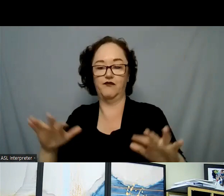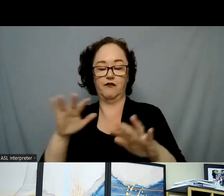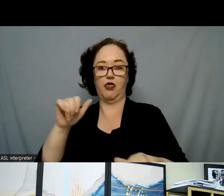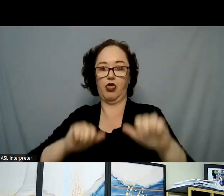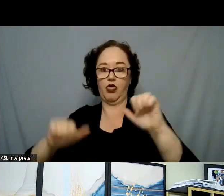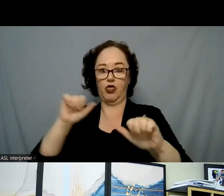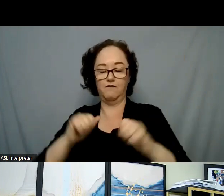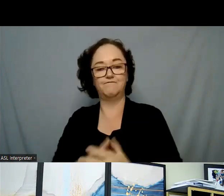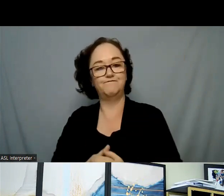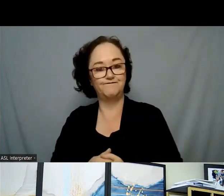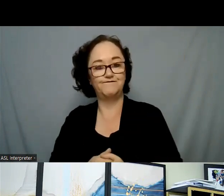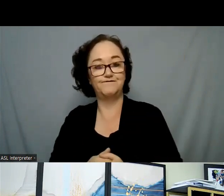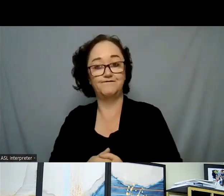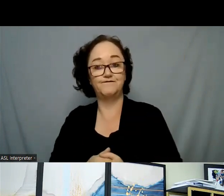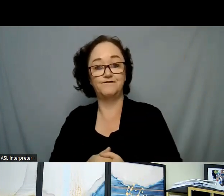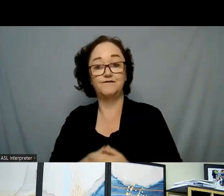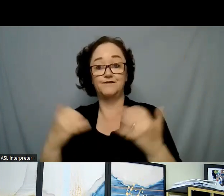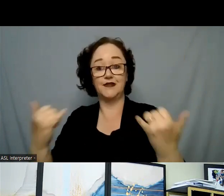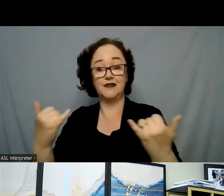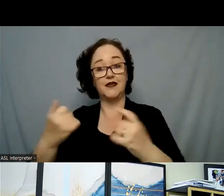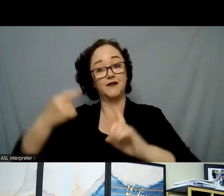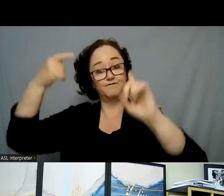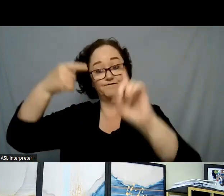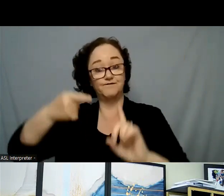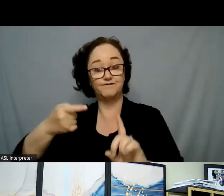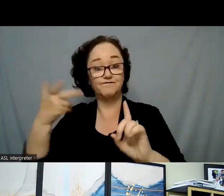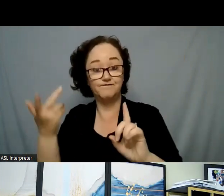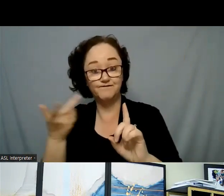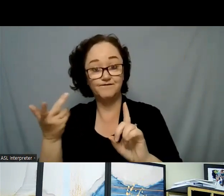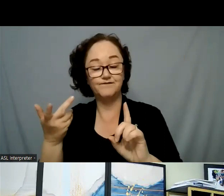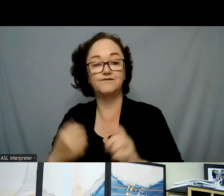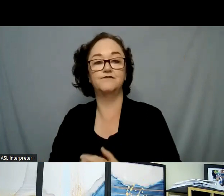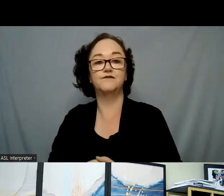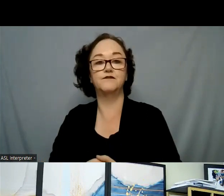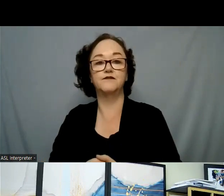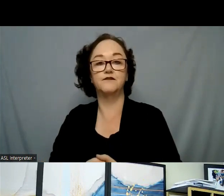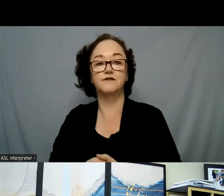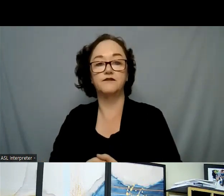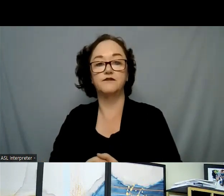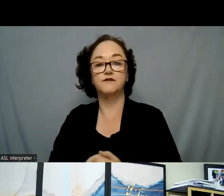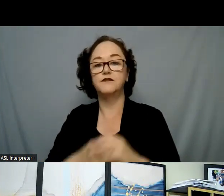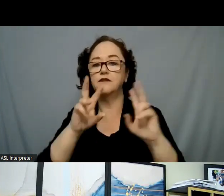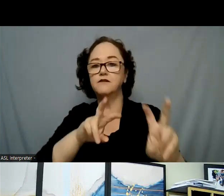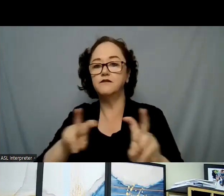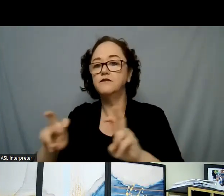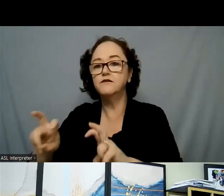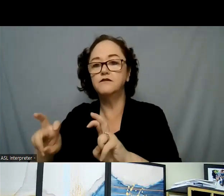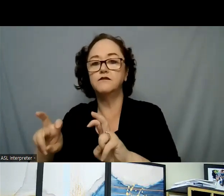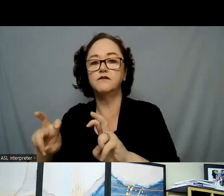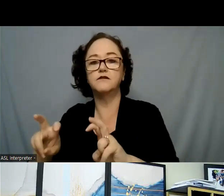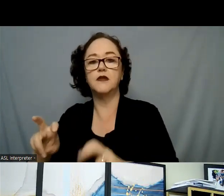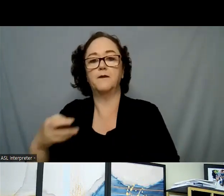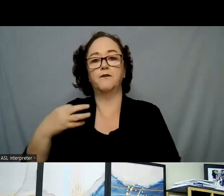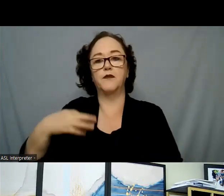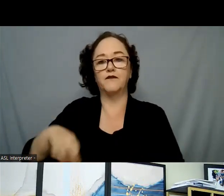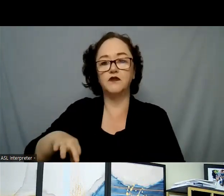The objectives for today's workshop include exploring the benefits of viewing individuals through